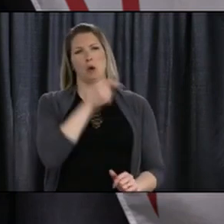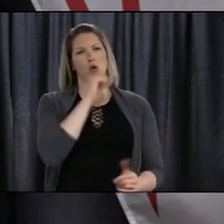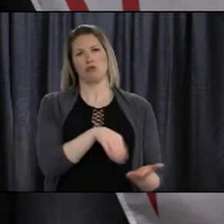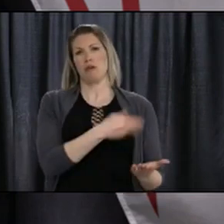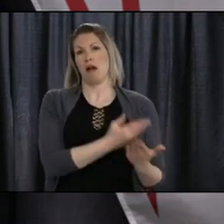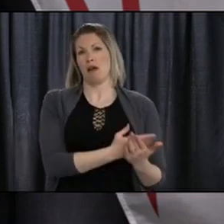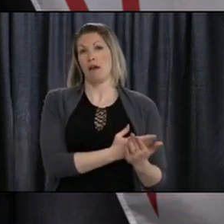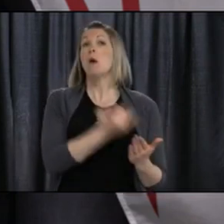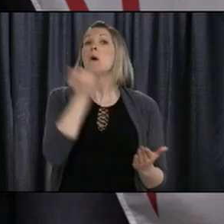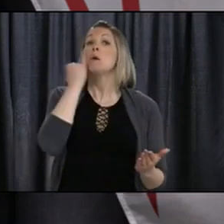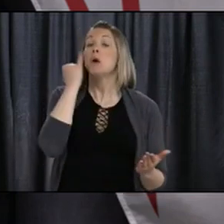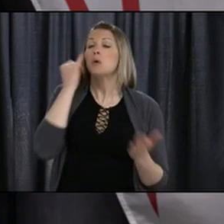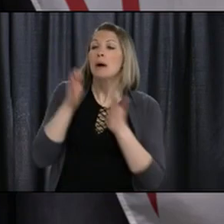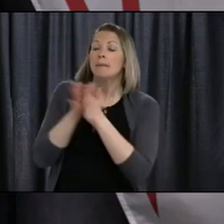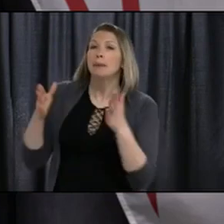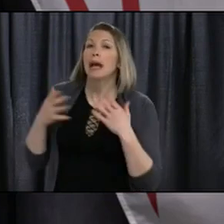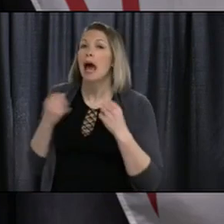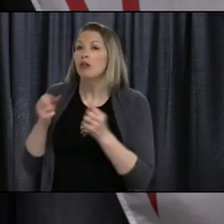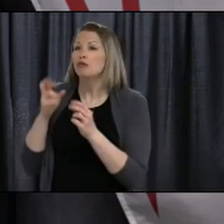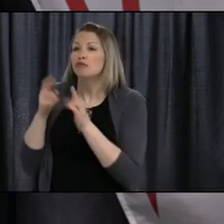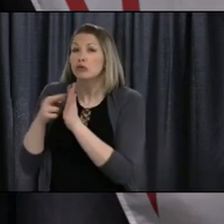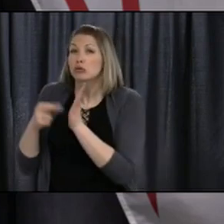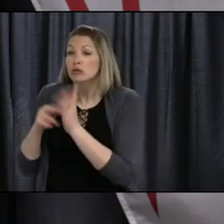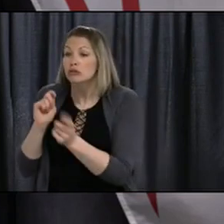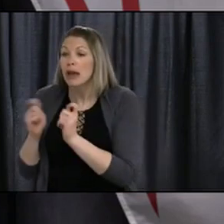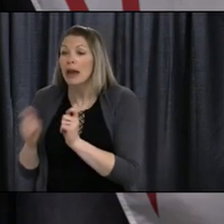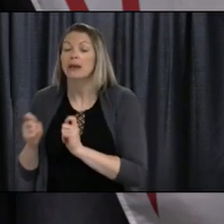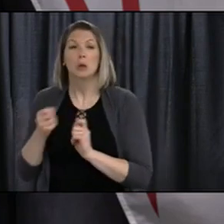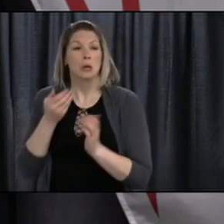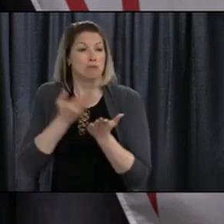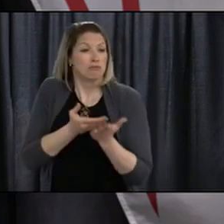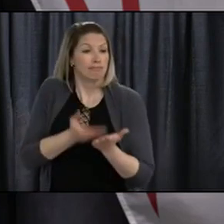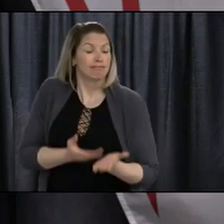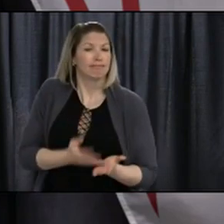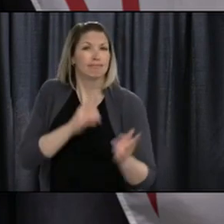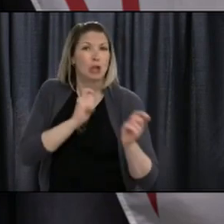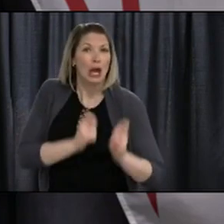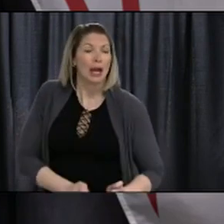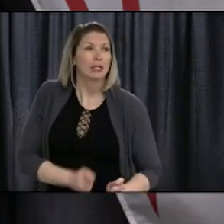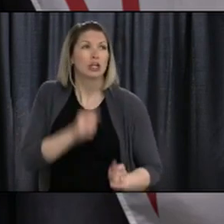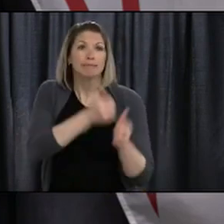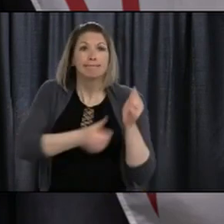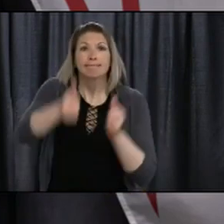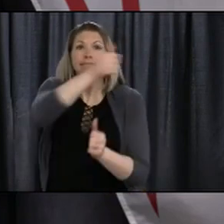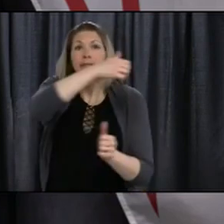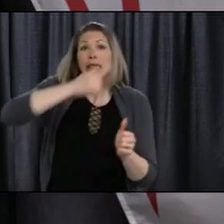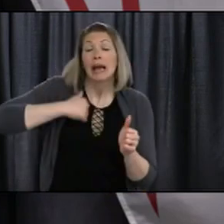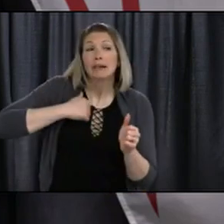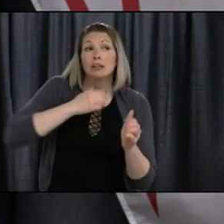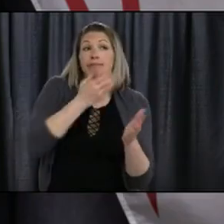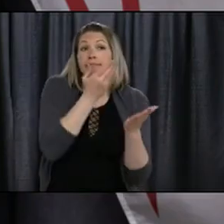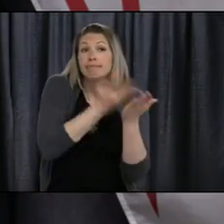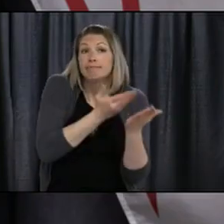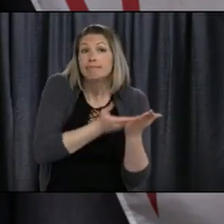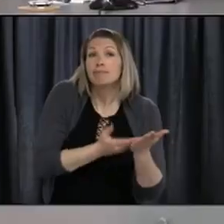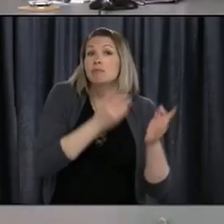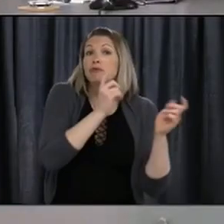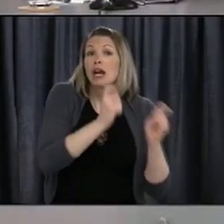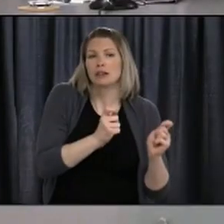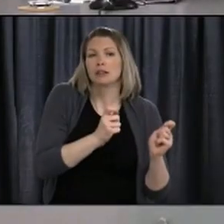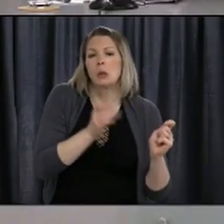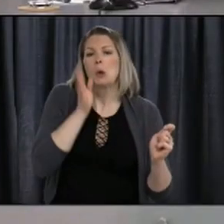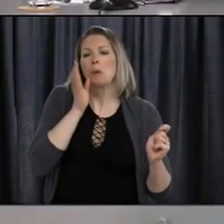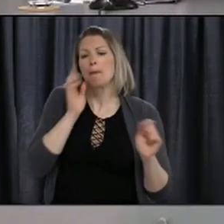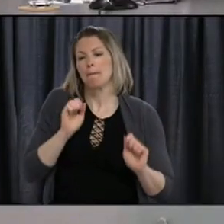epidemiology changes, then certainly we will look at that situation again. Thank you.